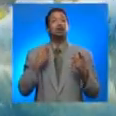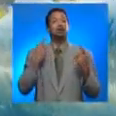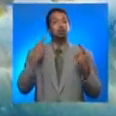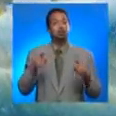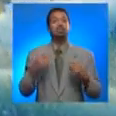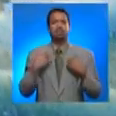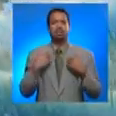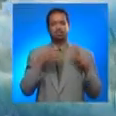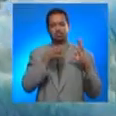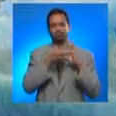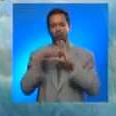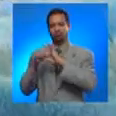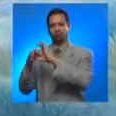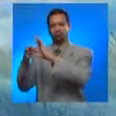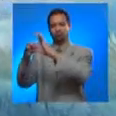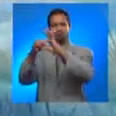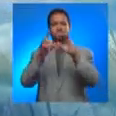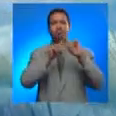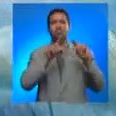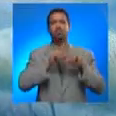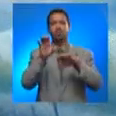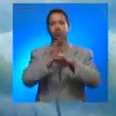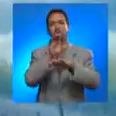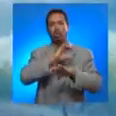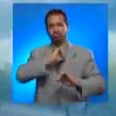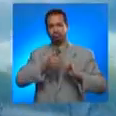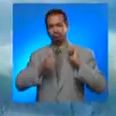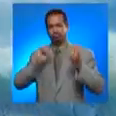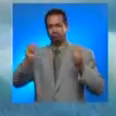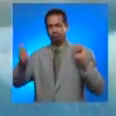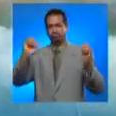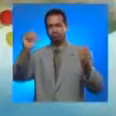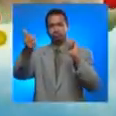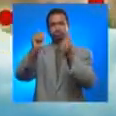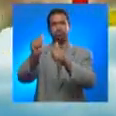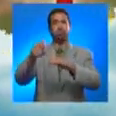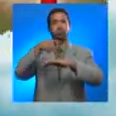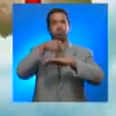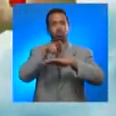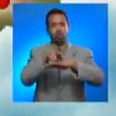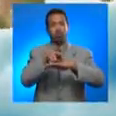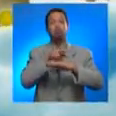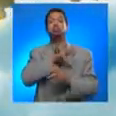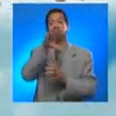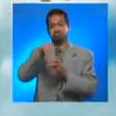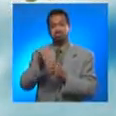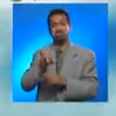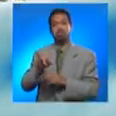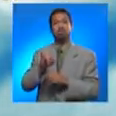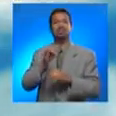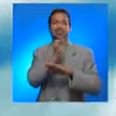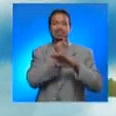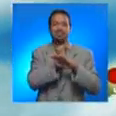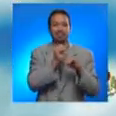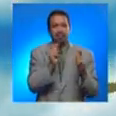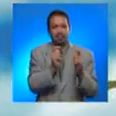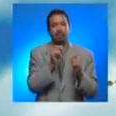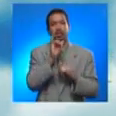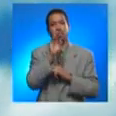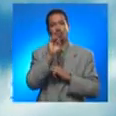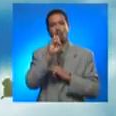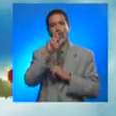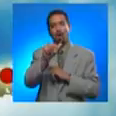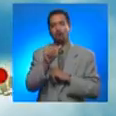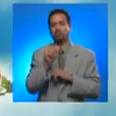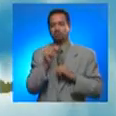from a series of seismic stations distributed throughout Puerto Rico, including the Mona, De Secheo, Caja de Muertos, Vieques, and